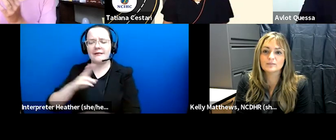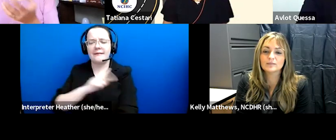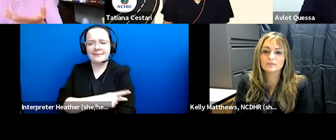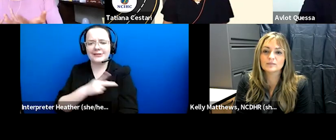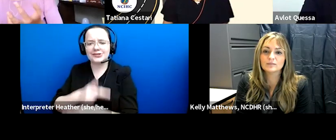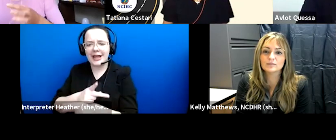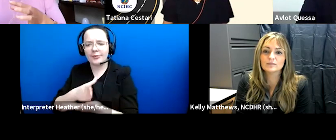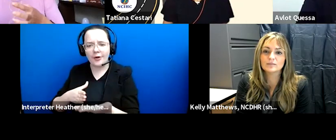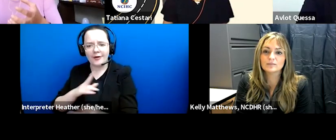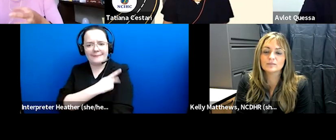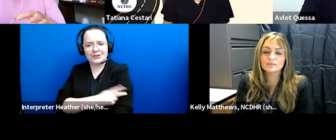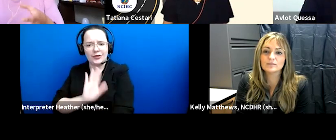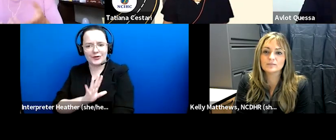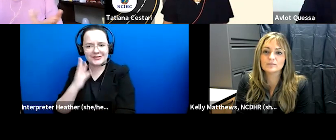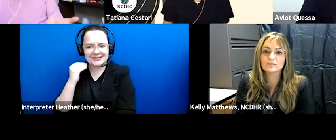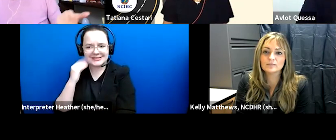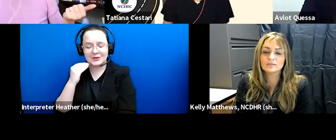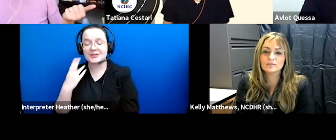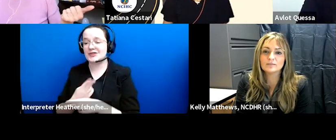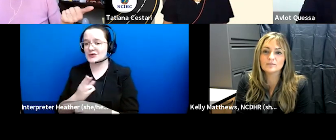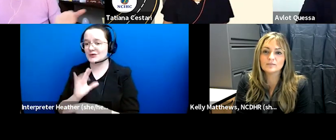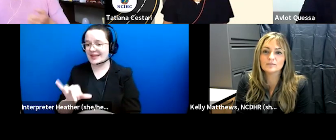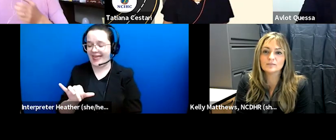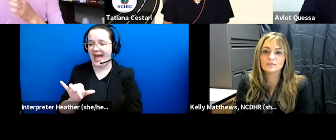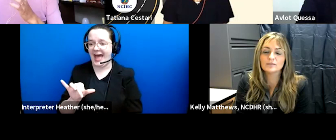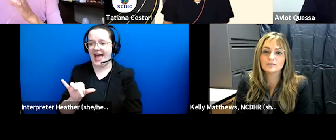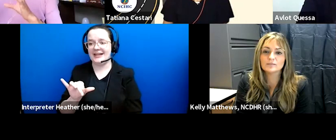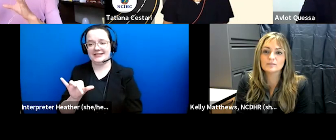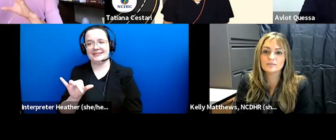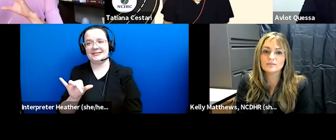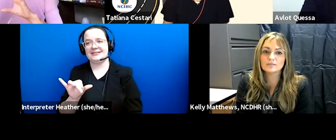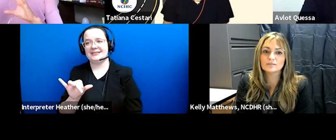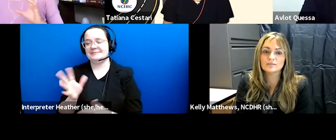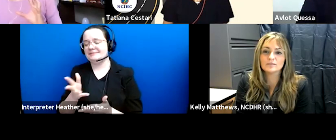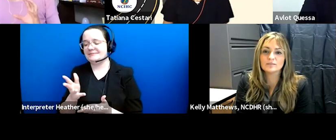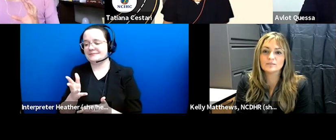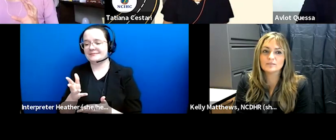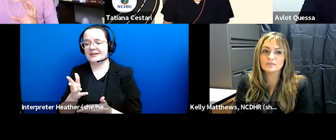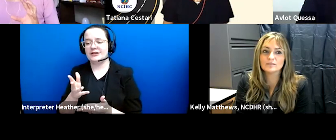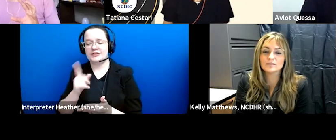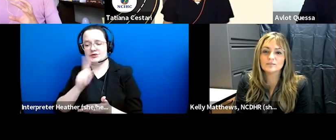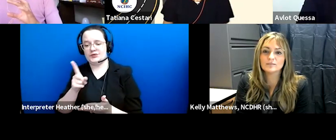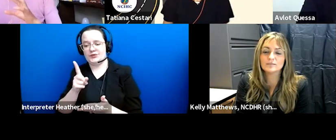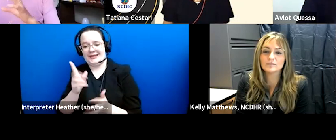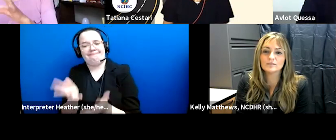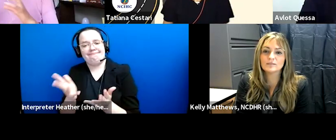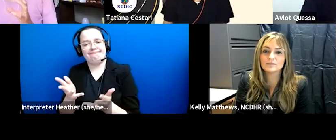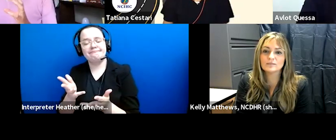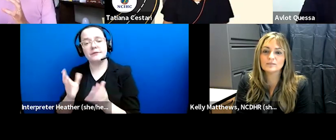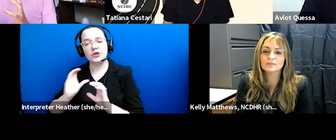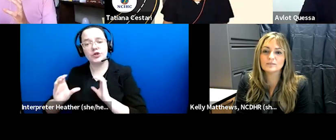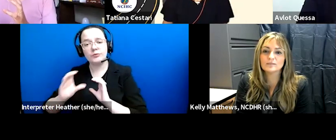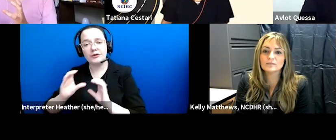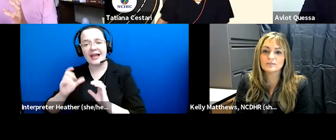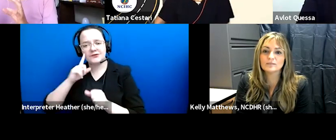experience and then using that to um feed the communication of an